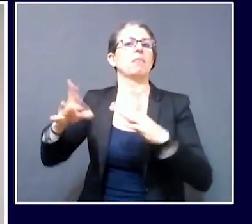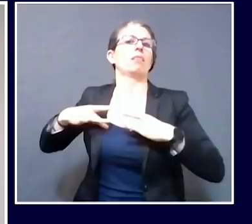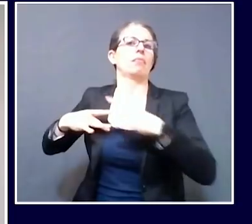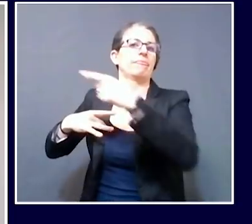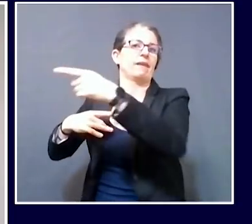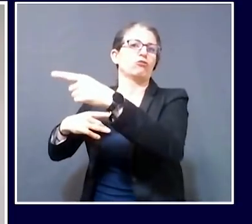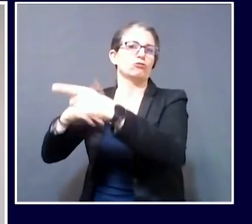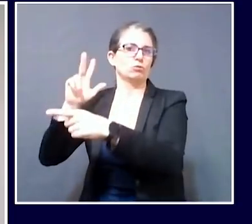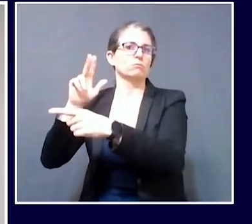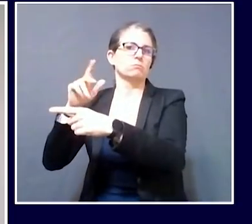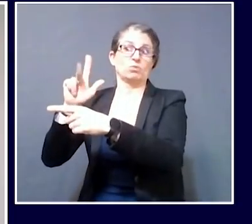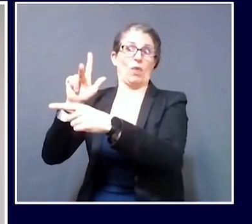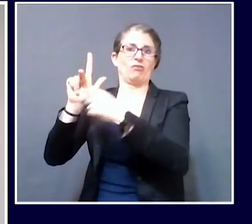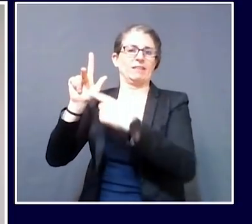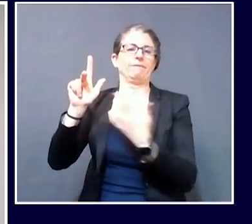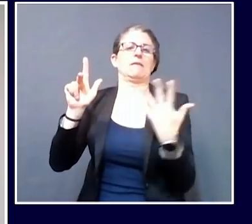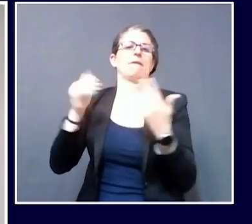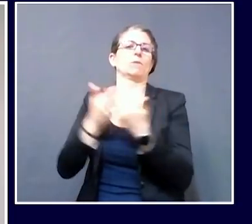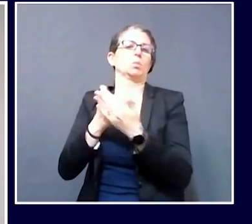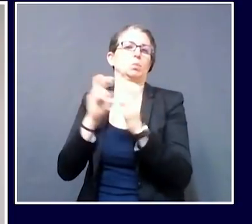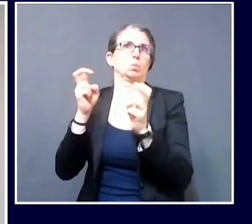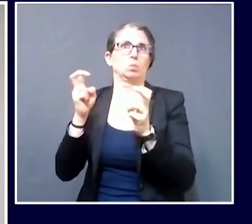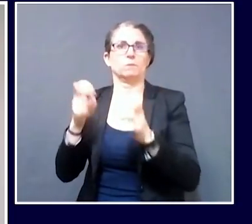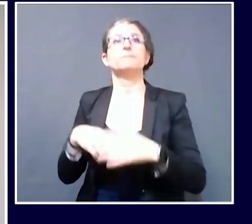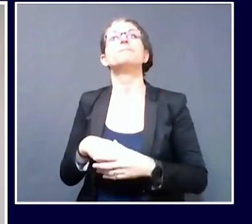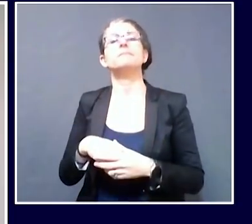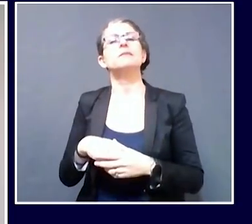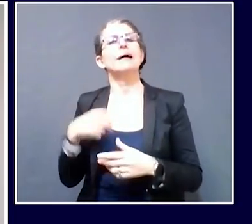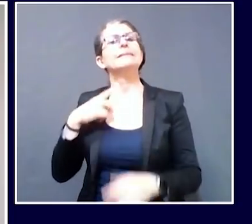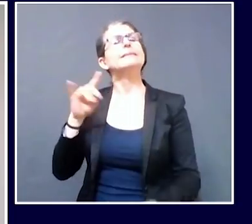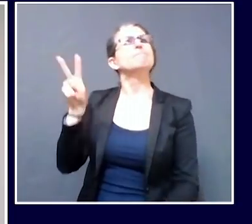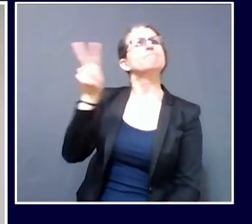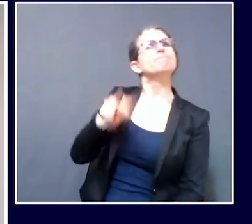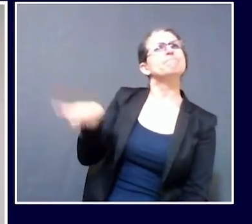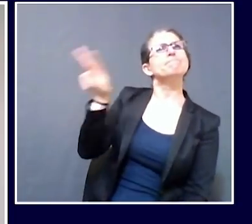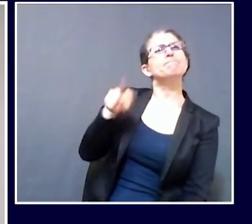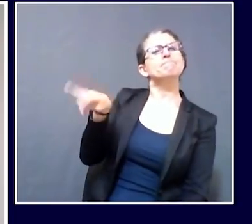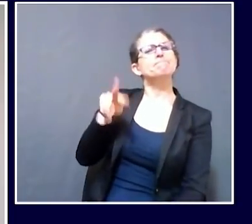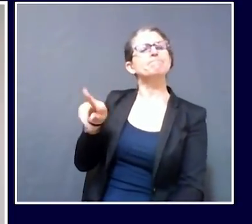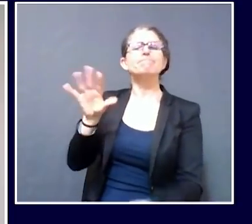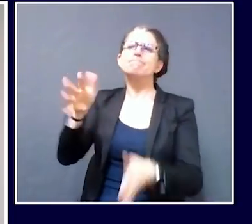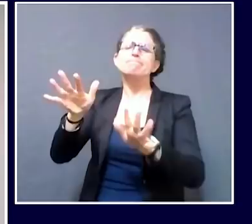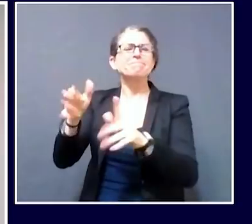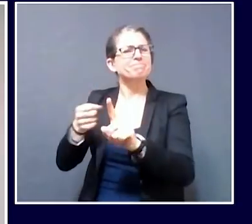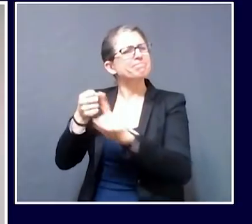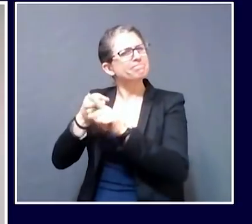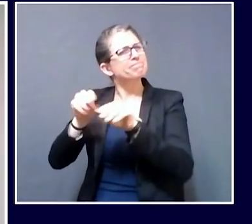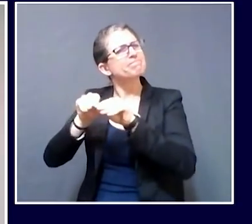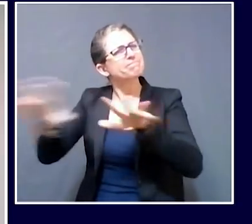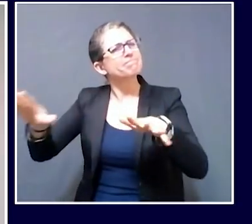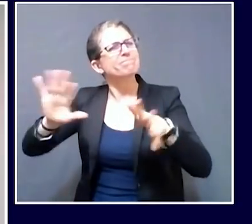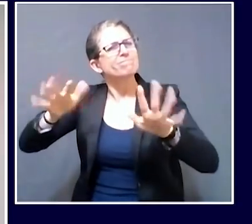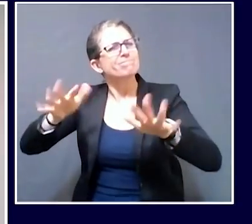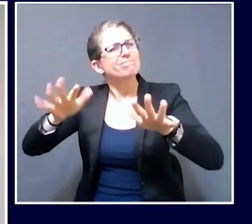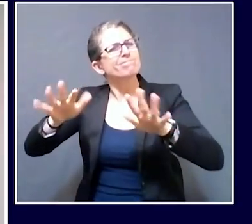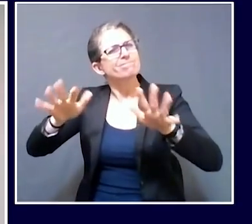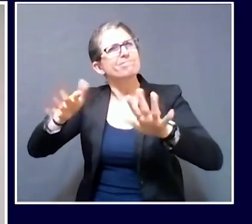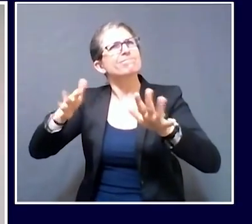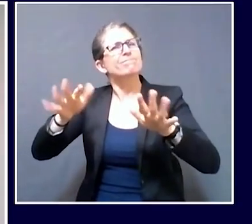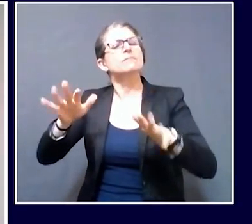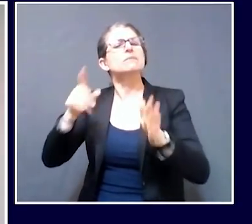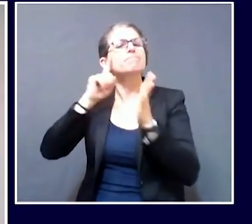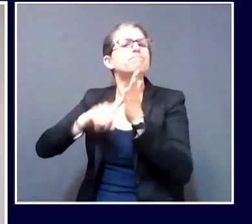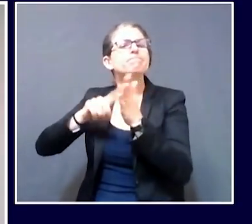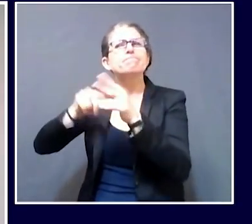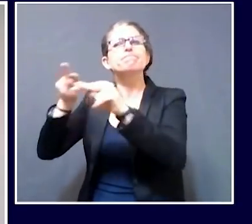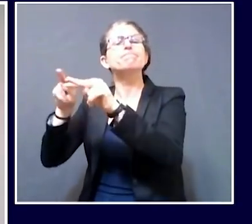to prompt us to open up an outbreak investigation. Abbott is continuing its process and protocol of testing not only